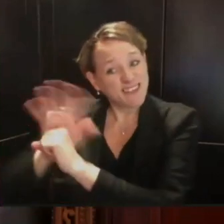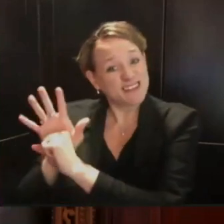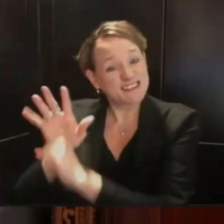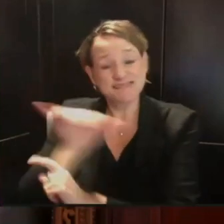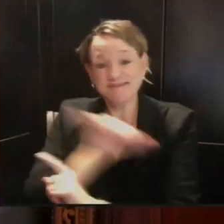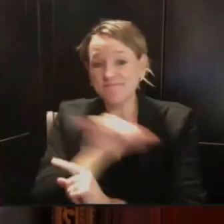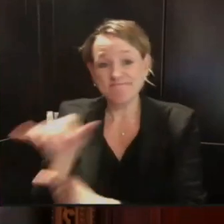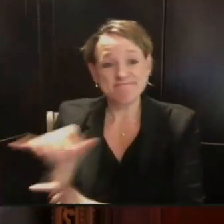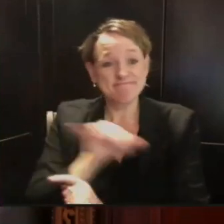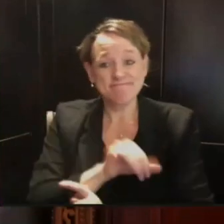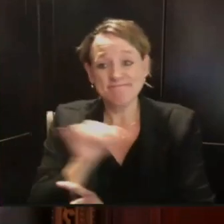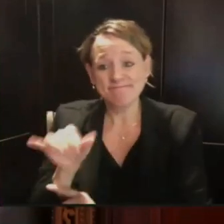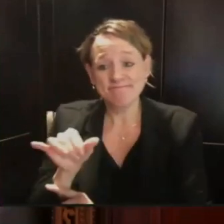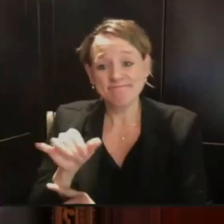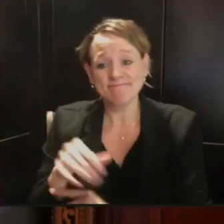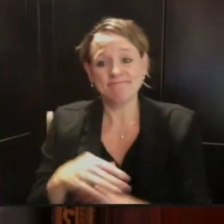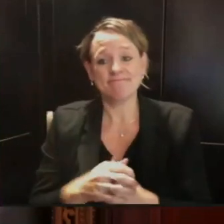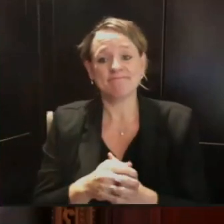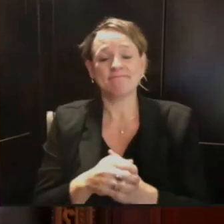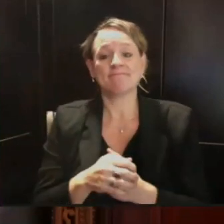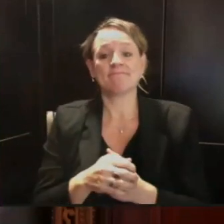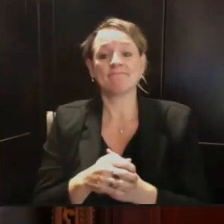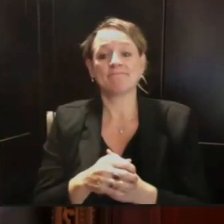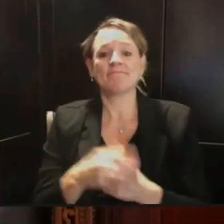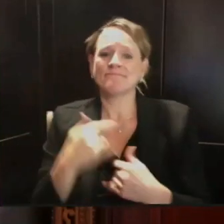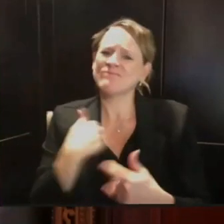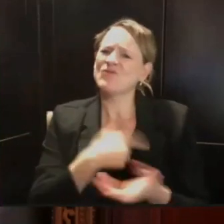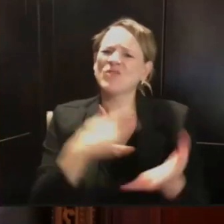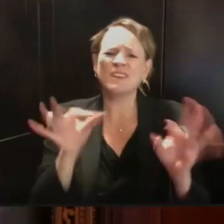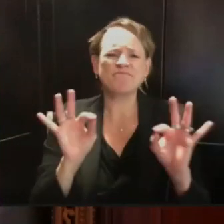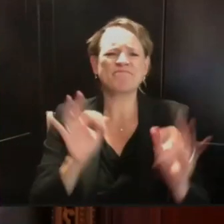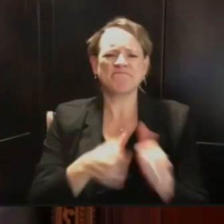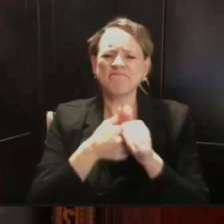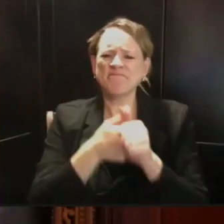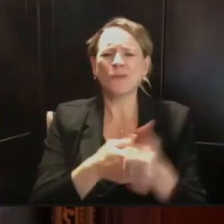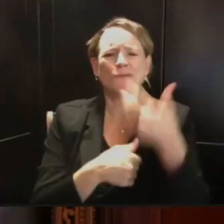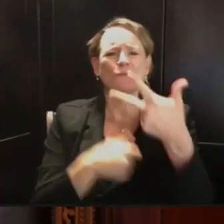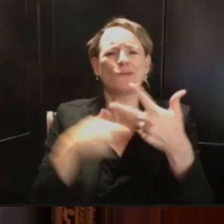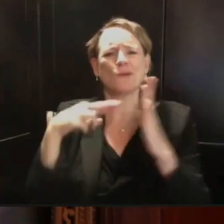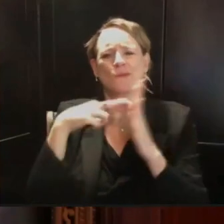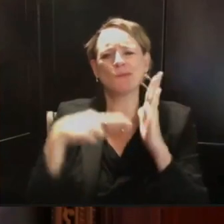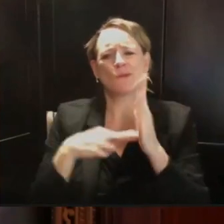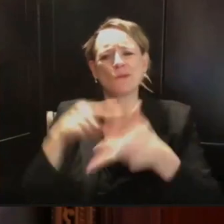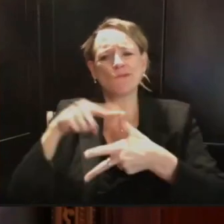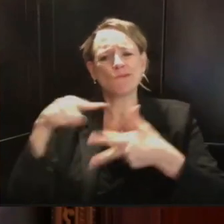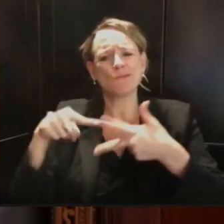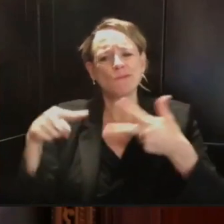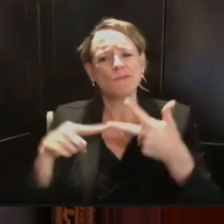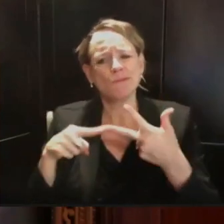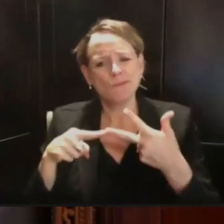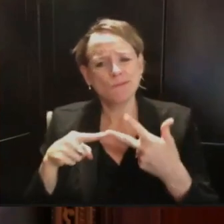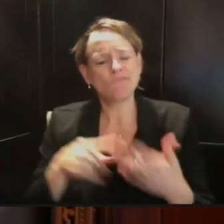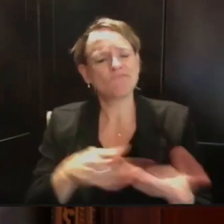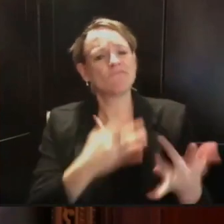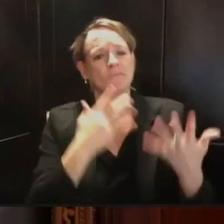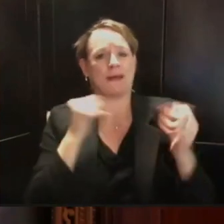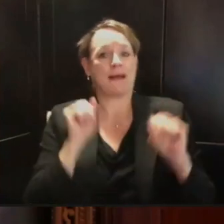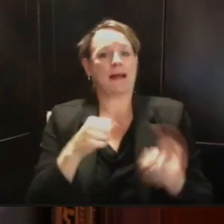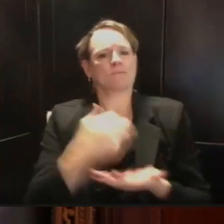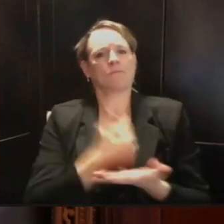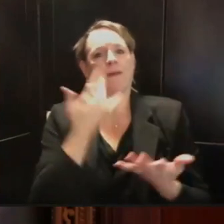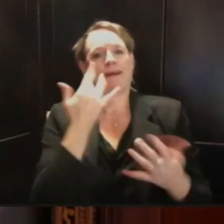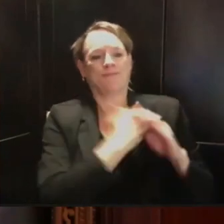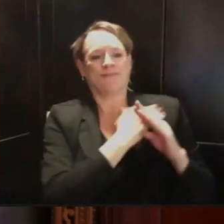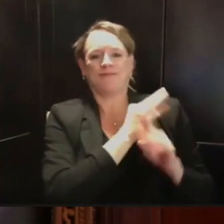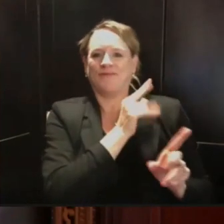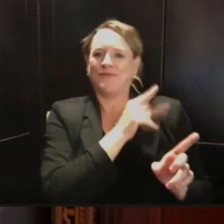can do. And in large part, they line up with the things that we need to do also to prevent the spread of COVID-19. Because it is tremendously concerning to